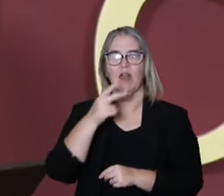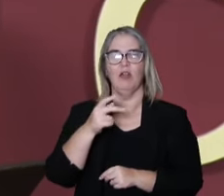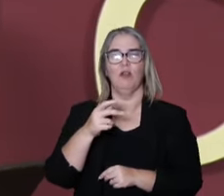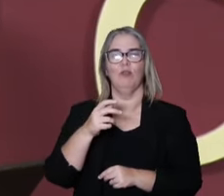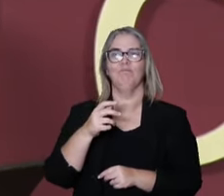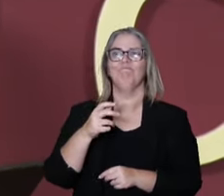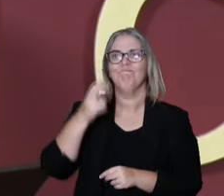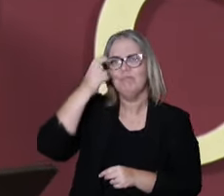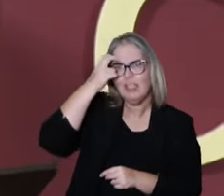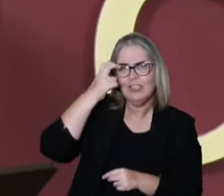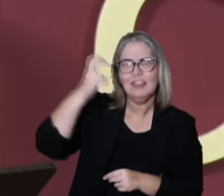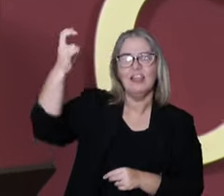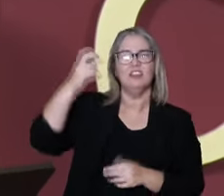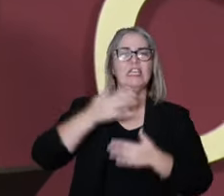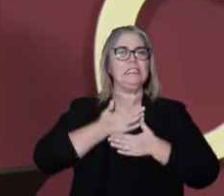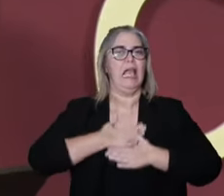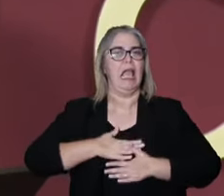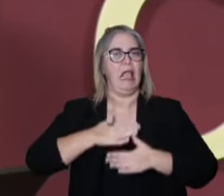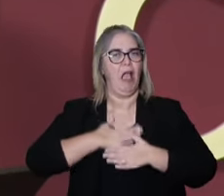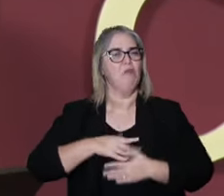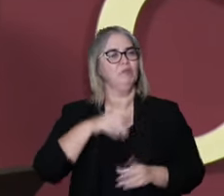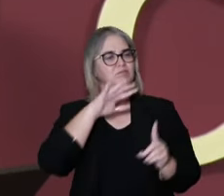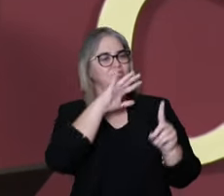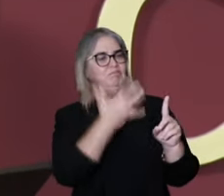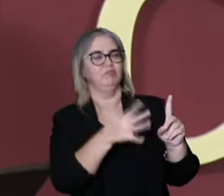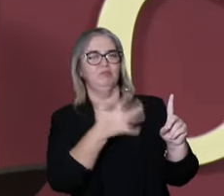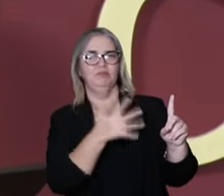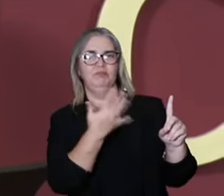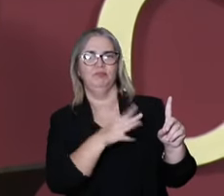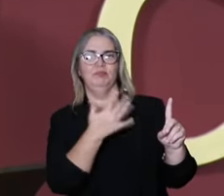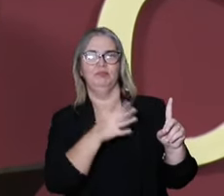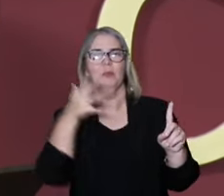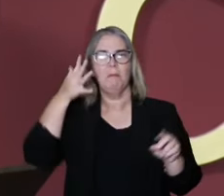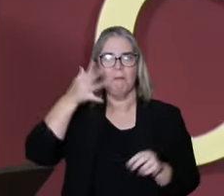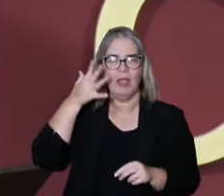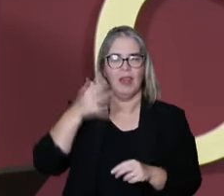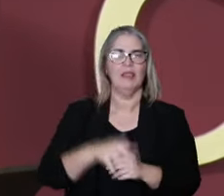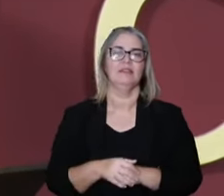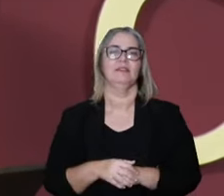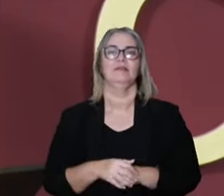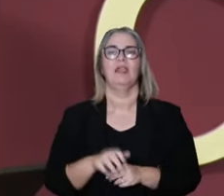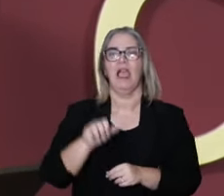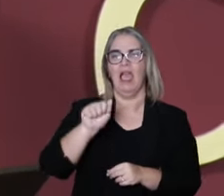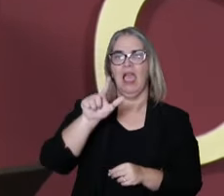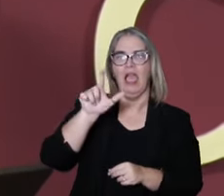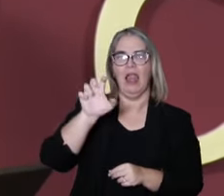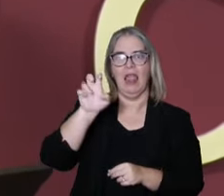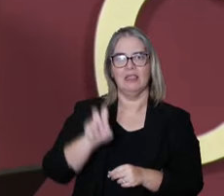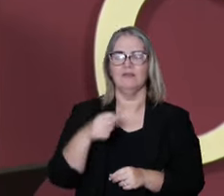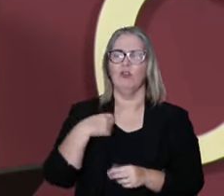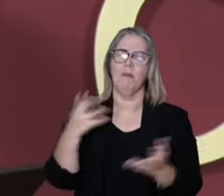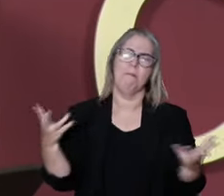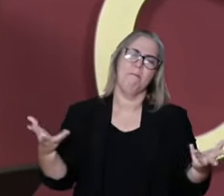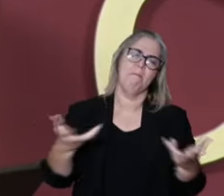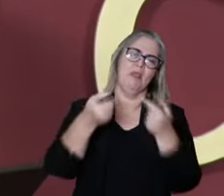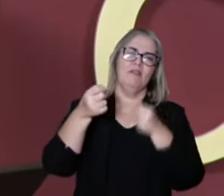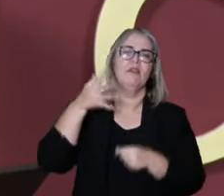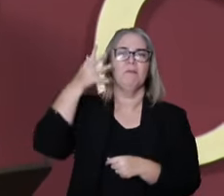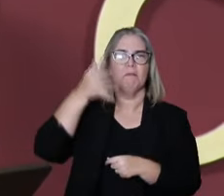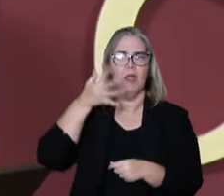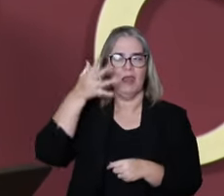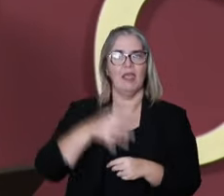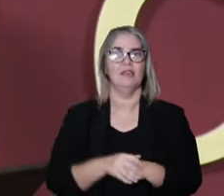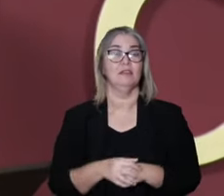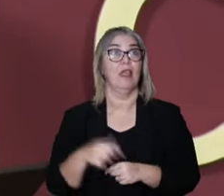says that the intelligence of the speaker and the serenity is amazing. Alexa said, amazing